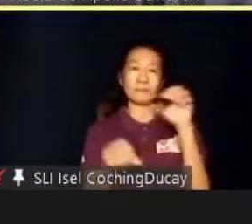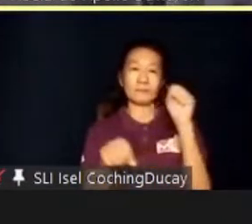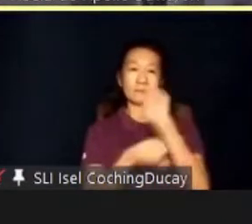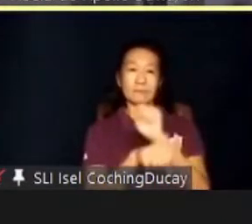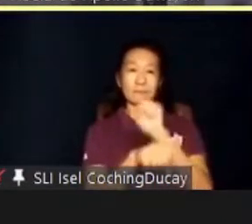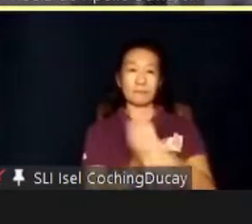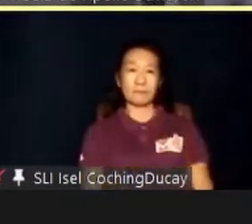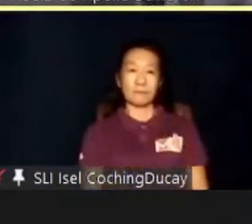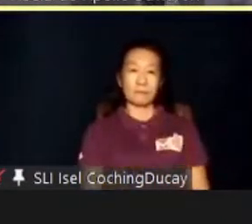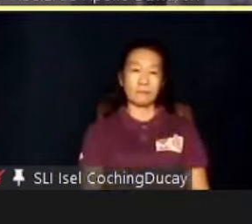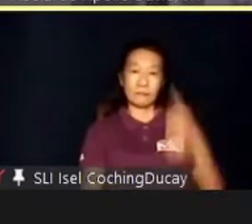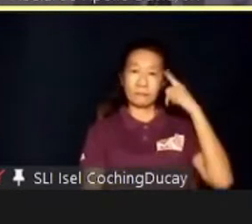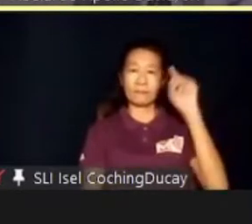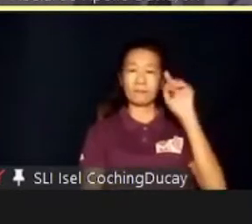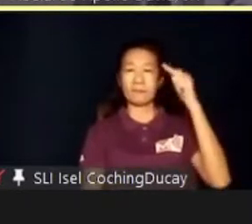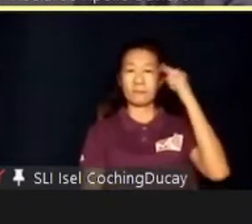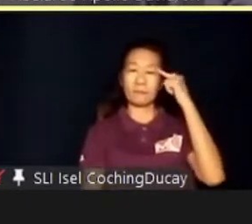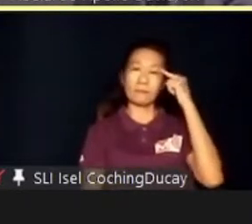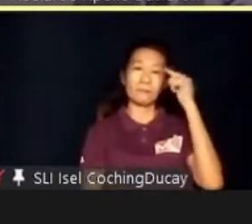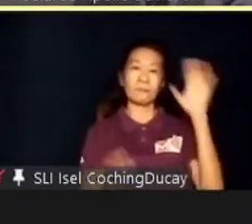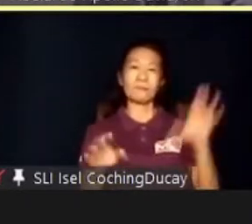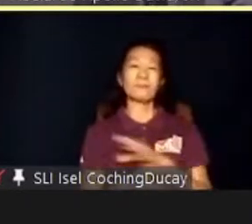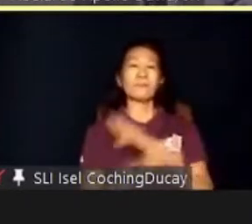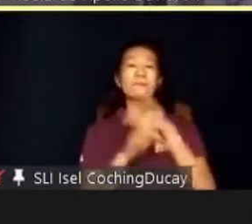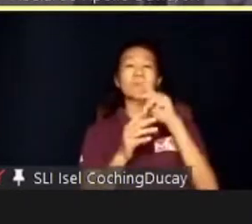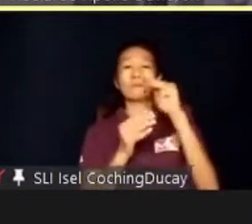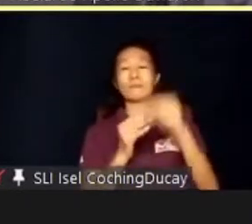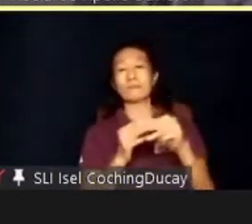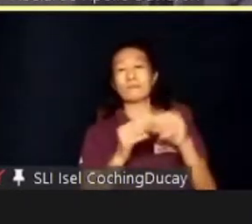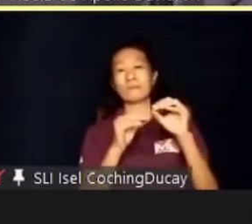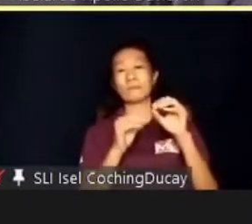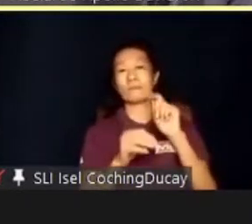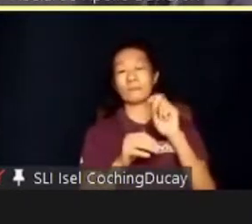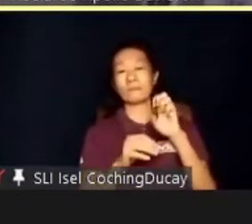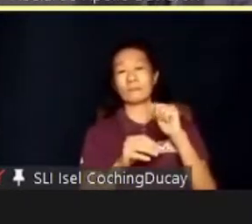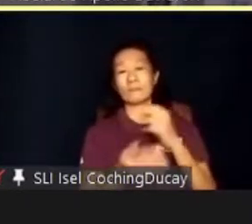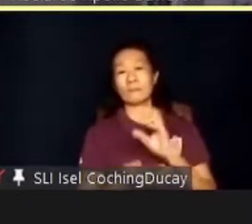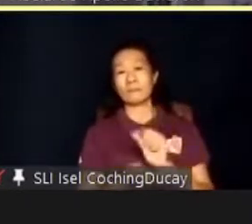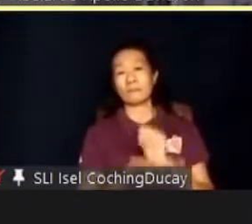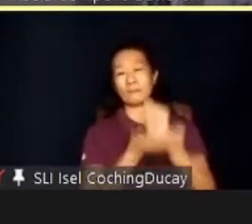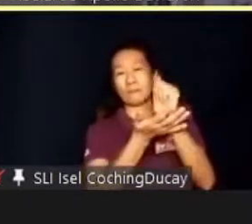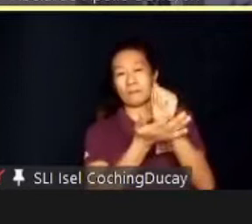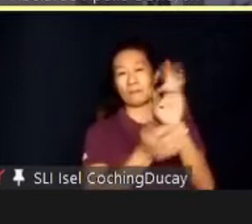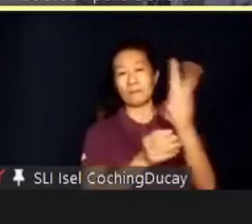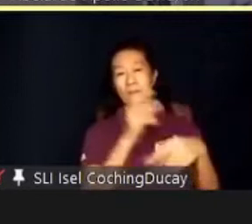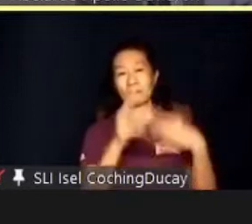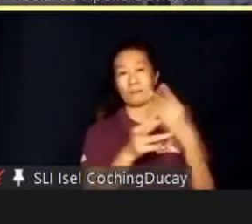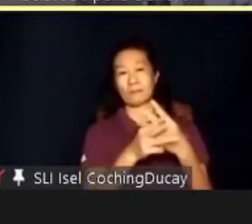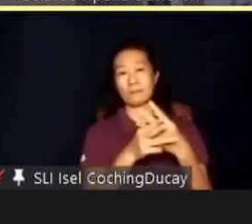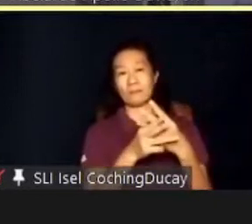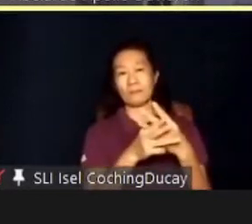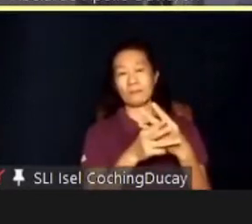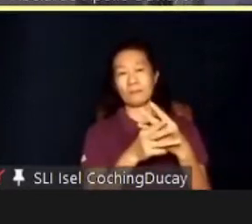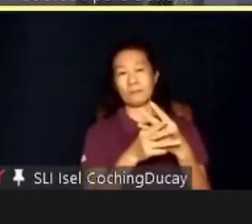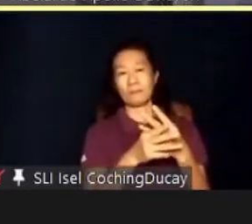For all the stakeholders' collaborative work, Project TEACH is honored to have been awarded the World Bank's Panibagong Paraan for